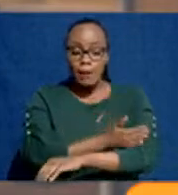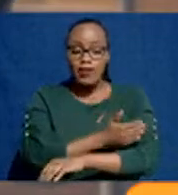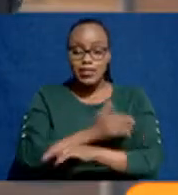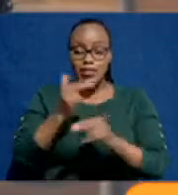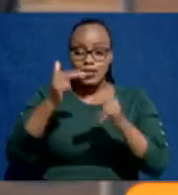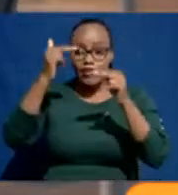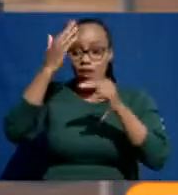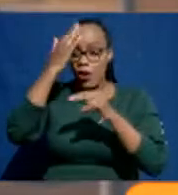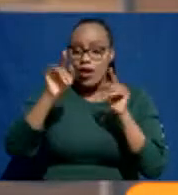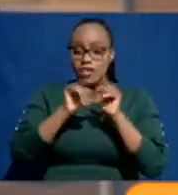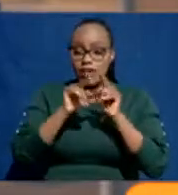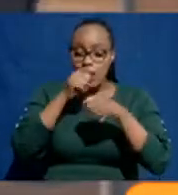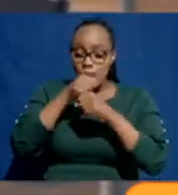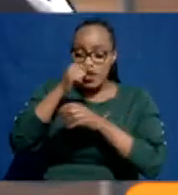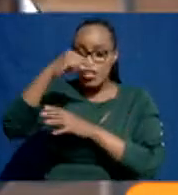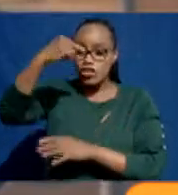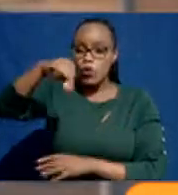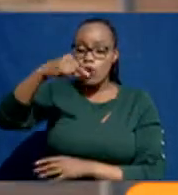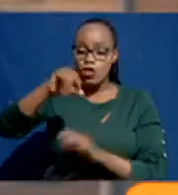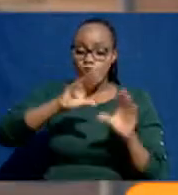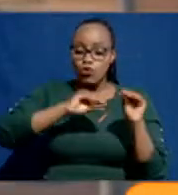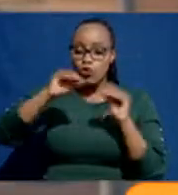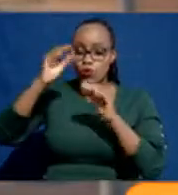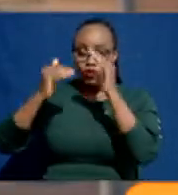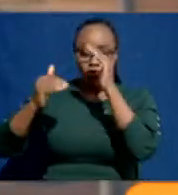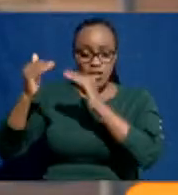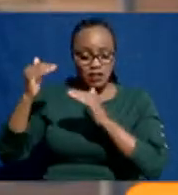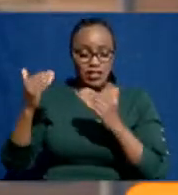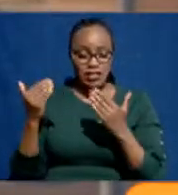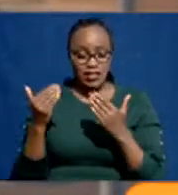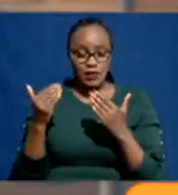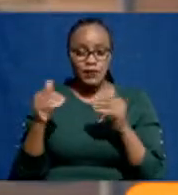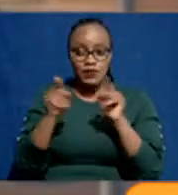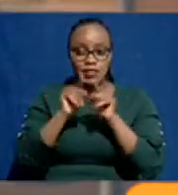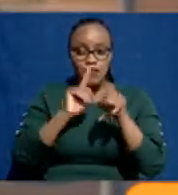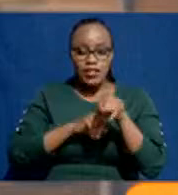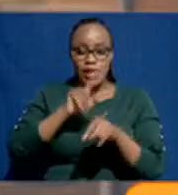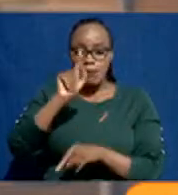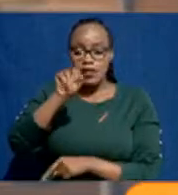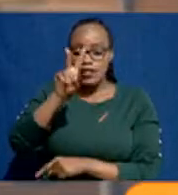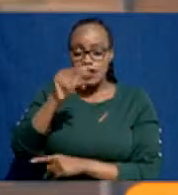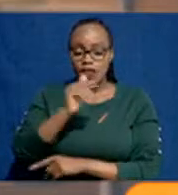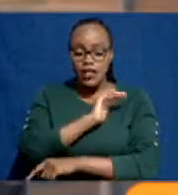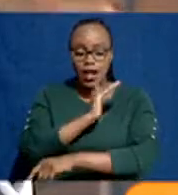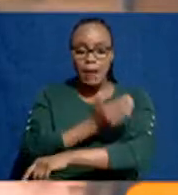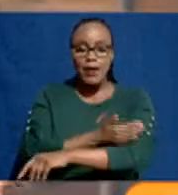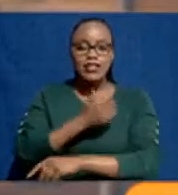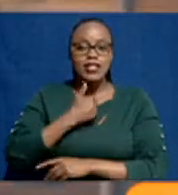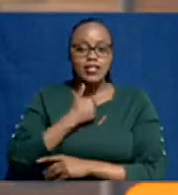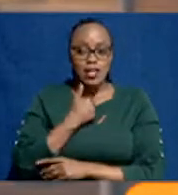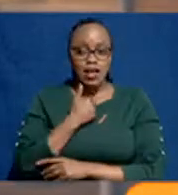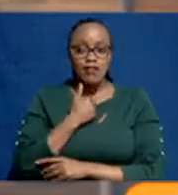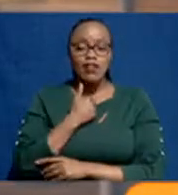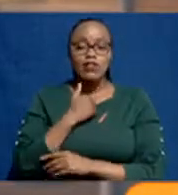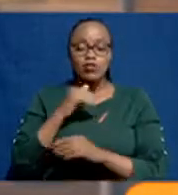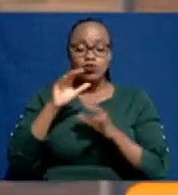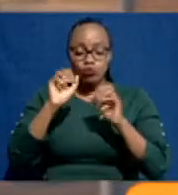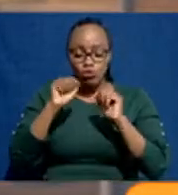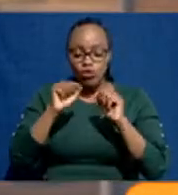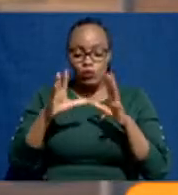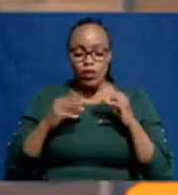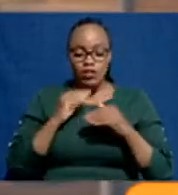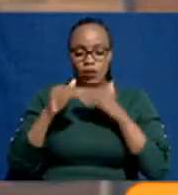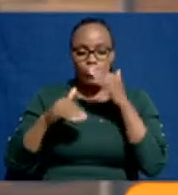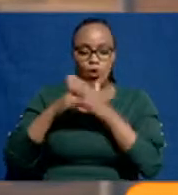Why are we pushing those who are qualified to go to university back to TVET when TVETs don't have capacity to take all those who now qualify